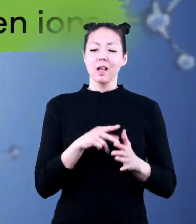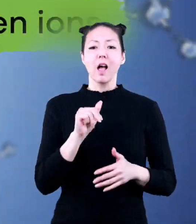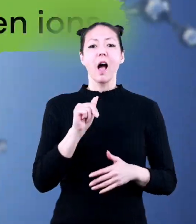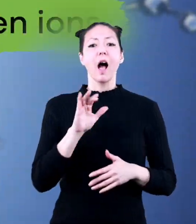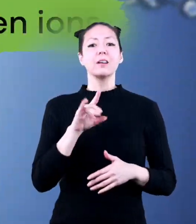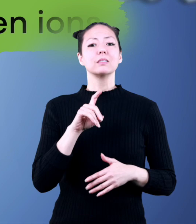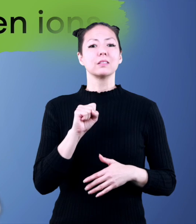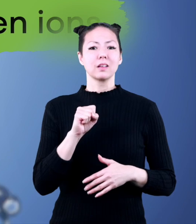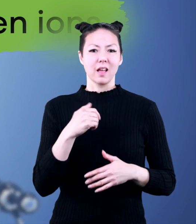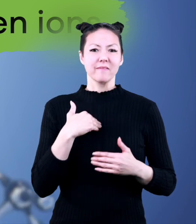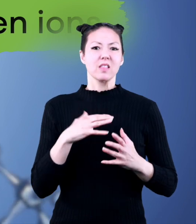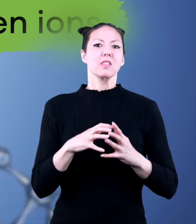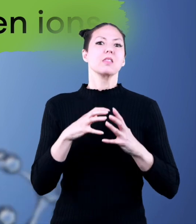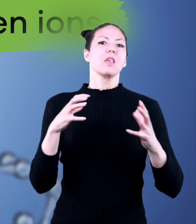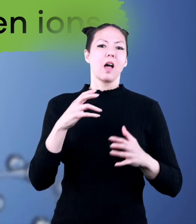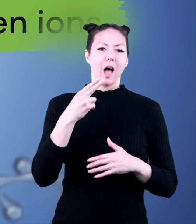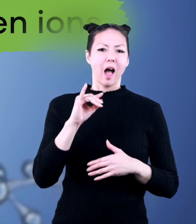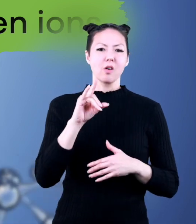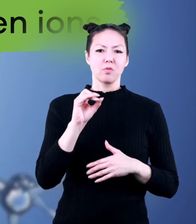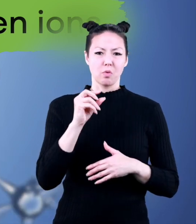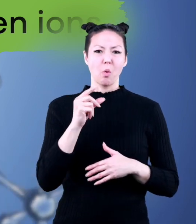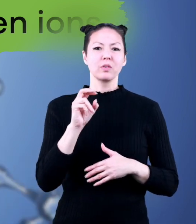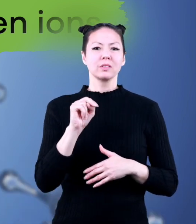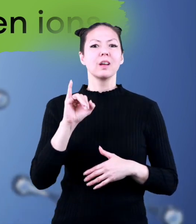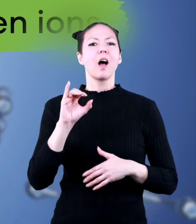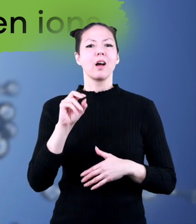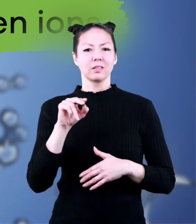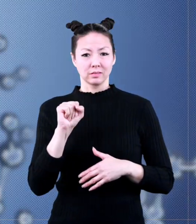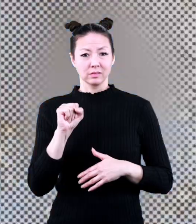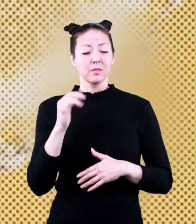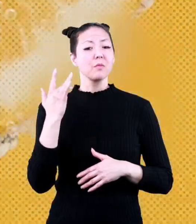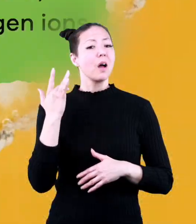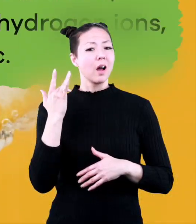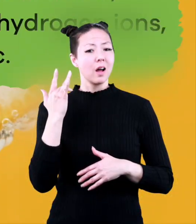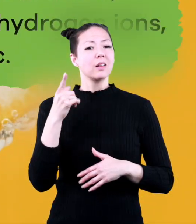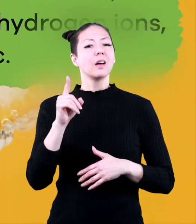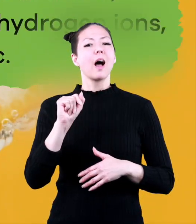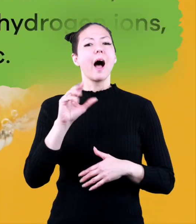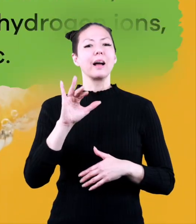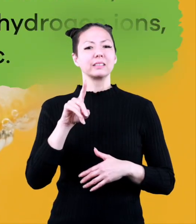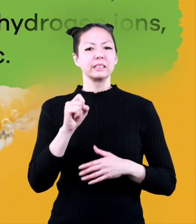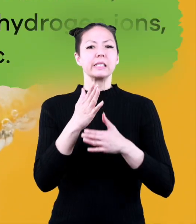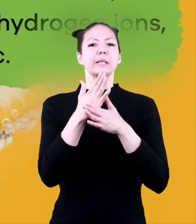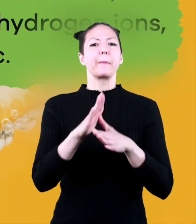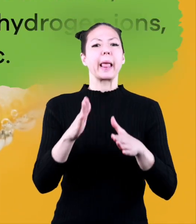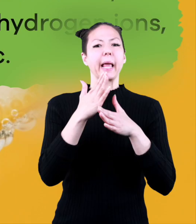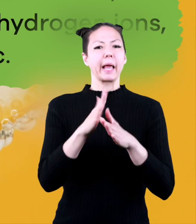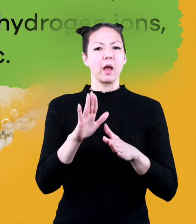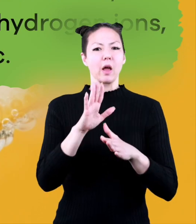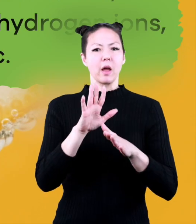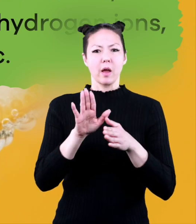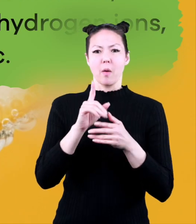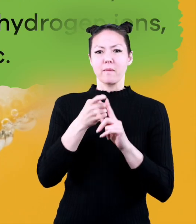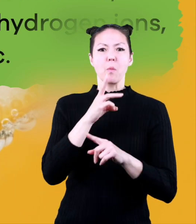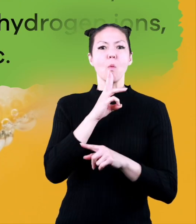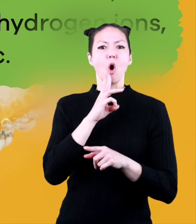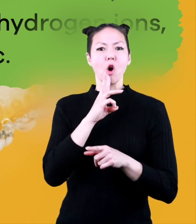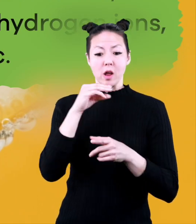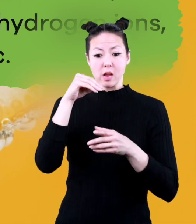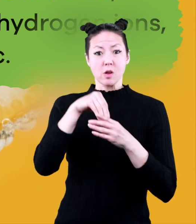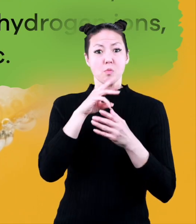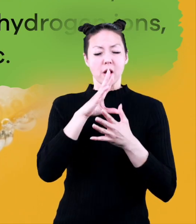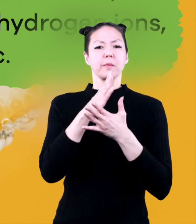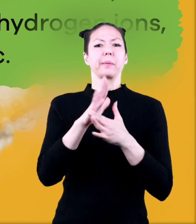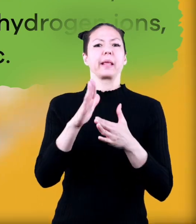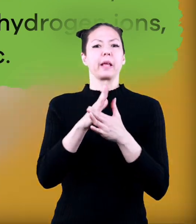acids have a lot of hydrogen ions this is because when acids split apart in water